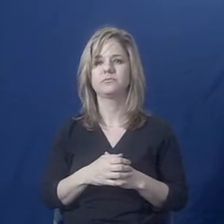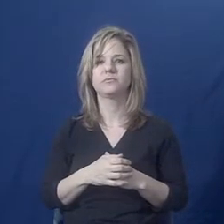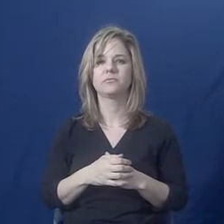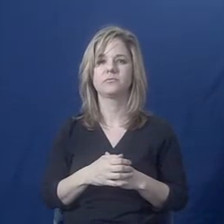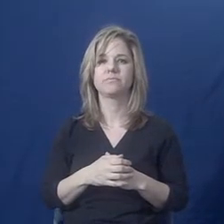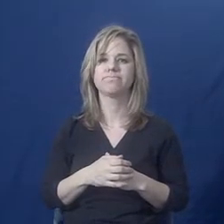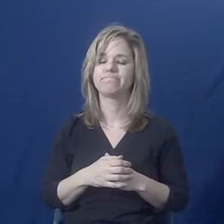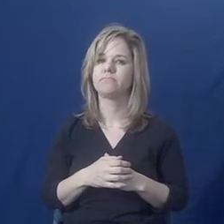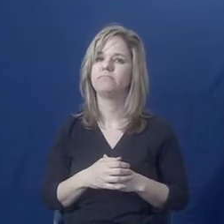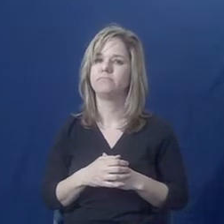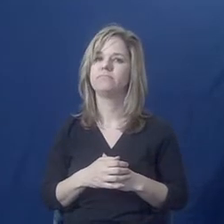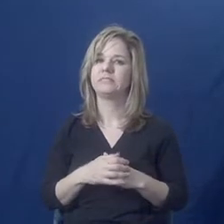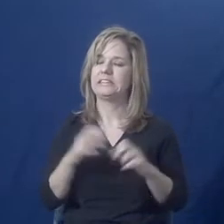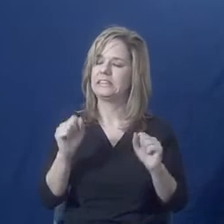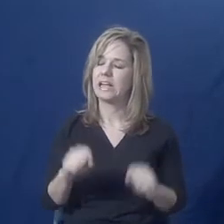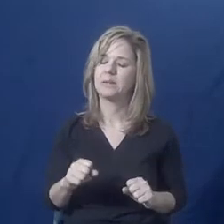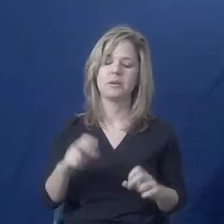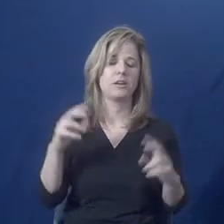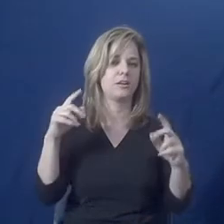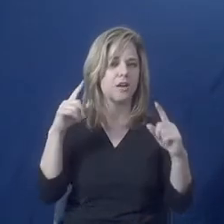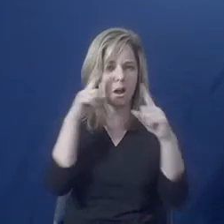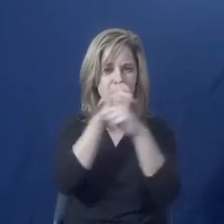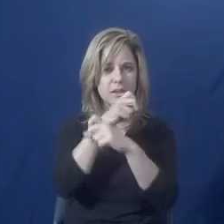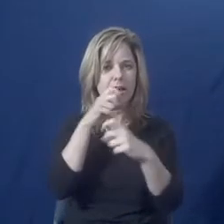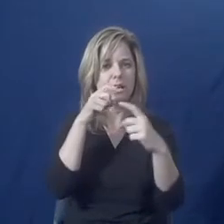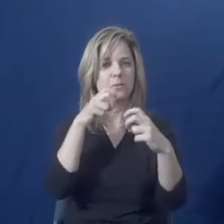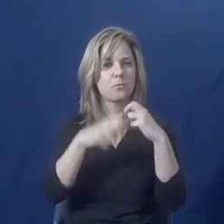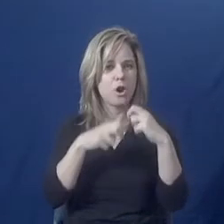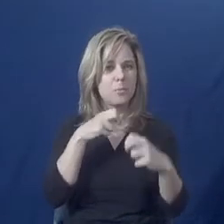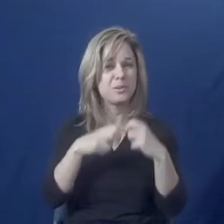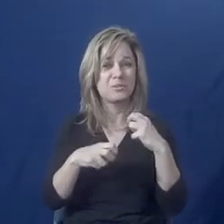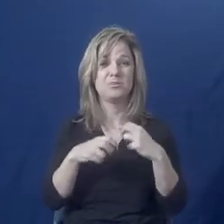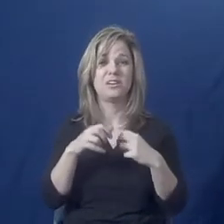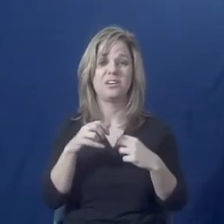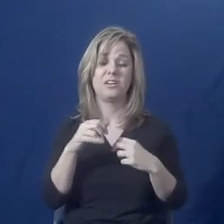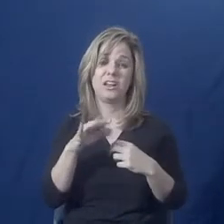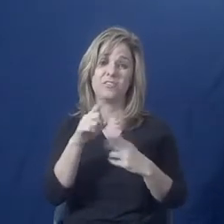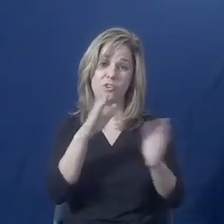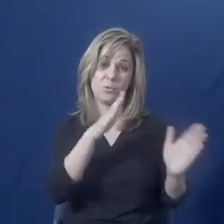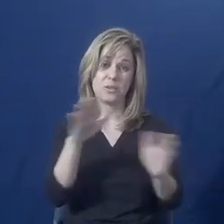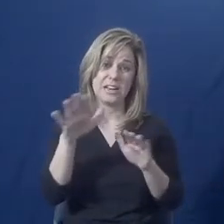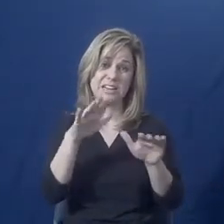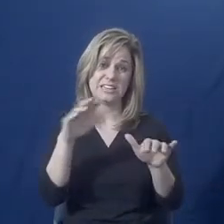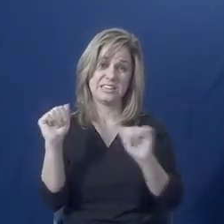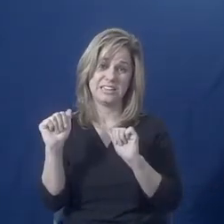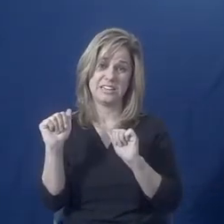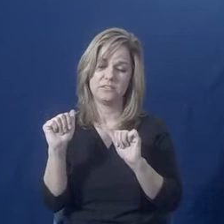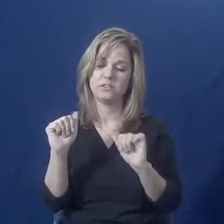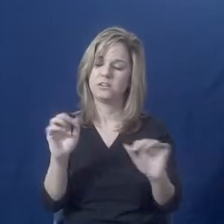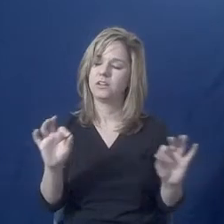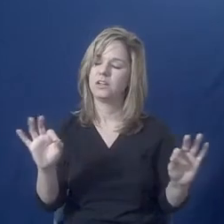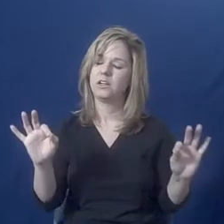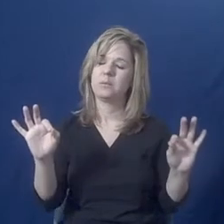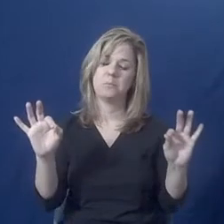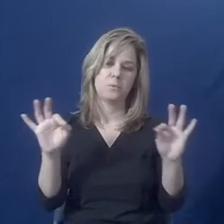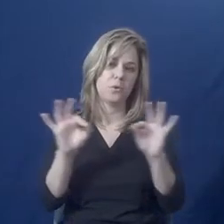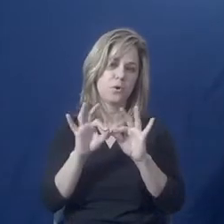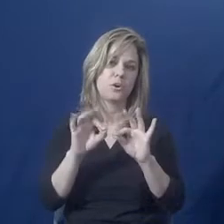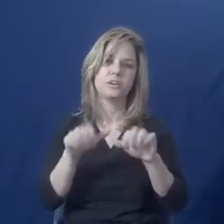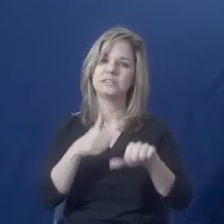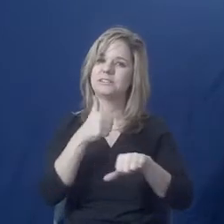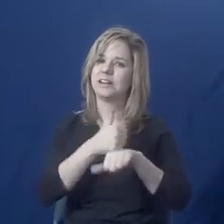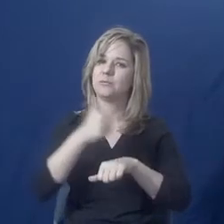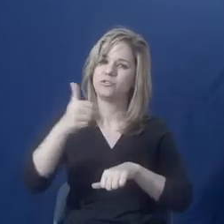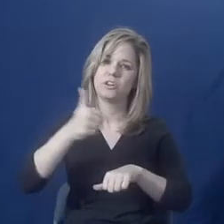complex. And if you are planning to leave, it's really important to have a transportation plan